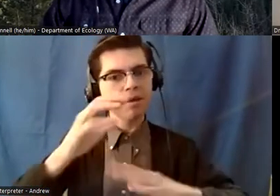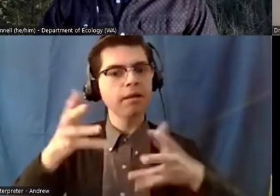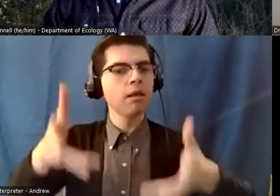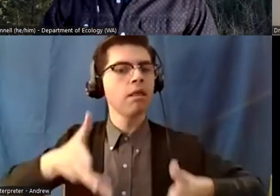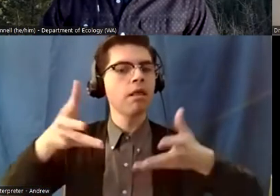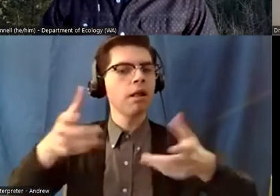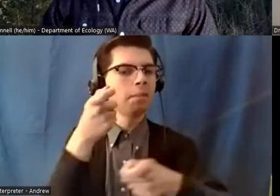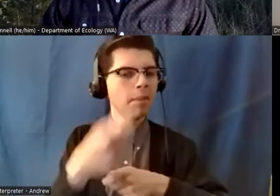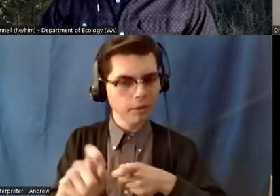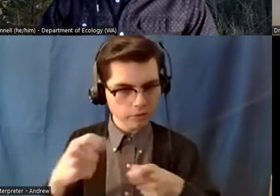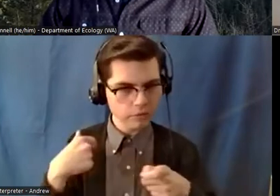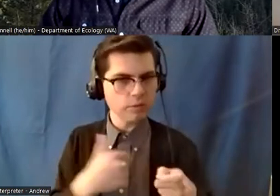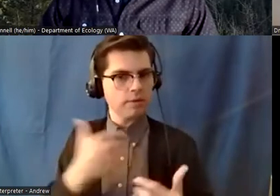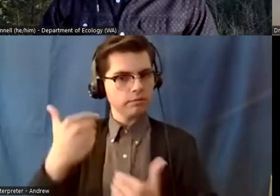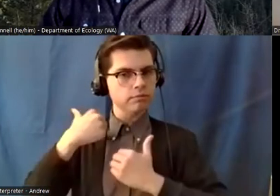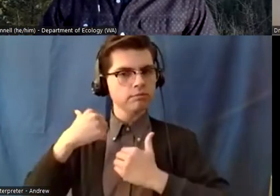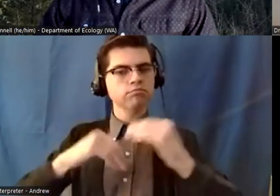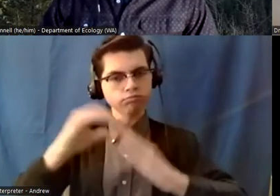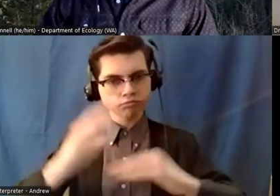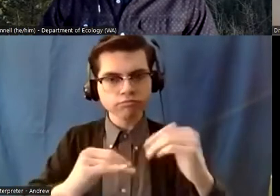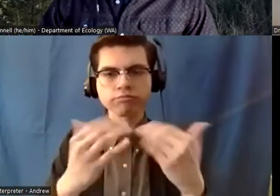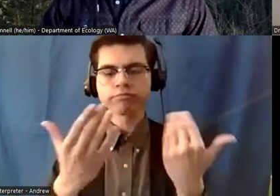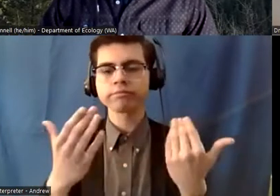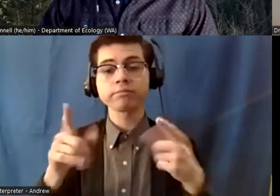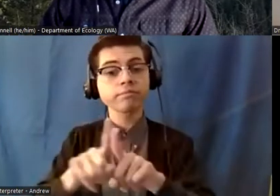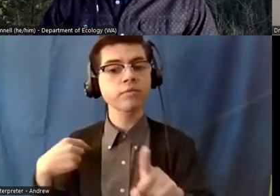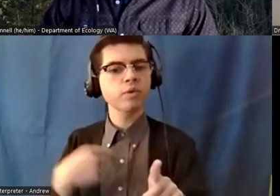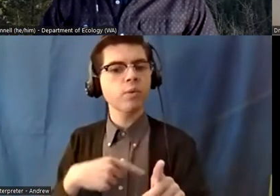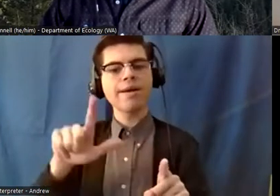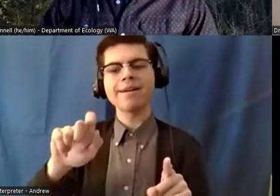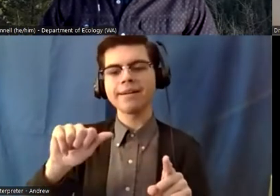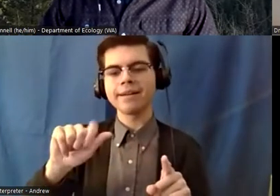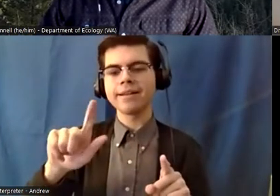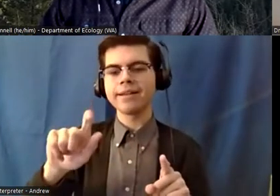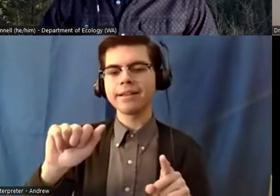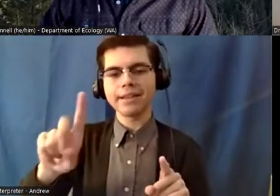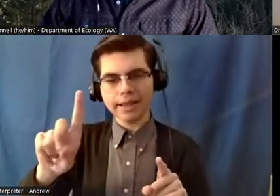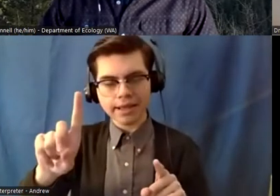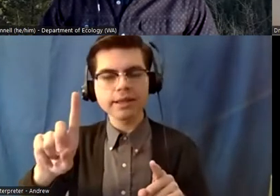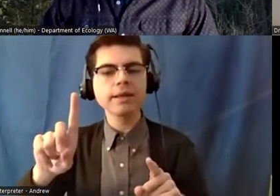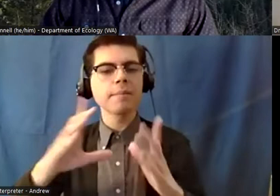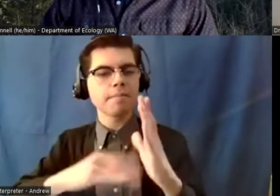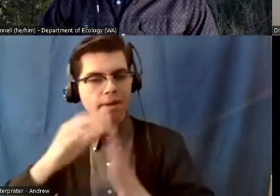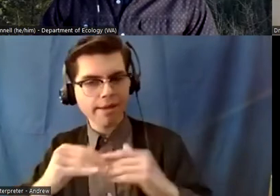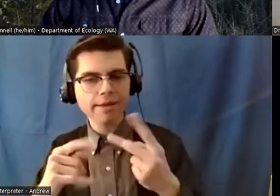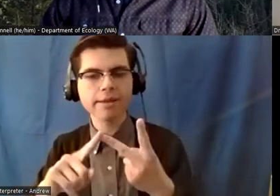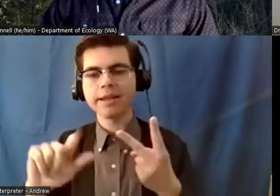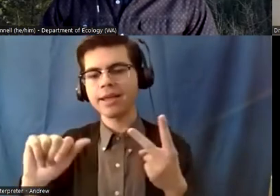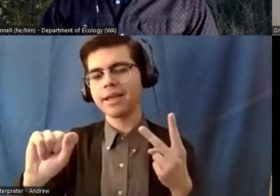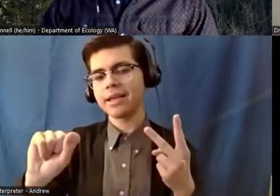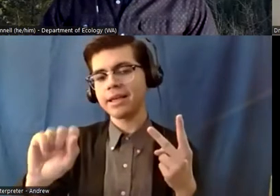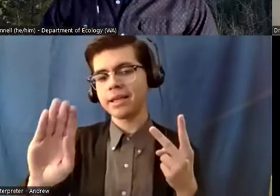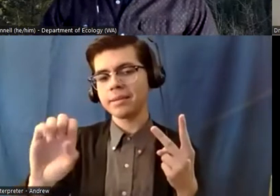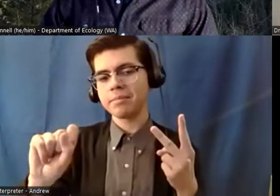project was doing uh lead paint abatement and some asbestos debate abatement um and